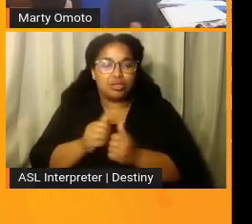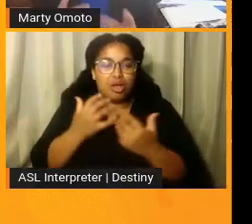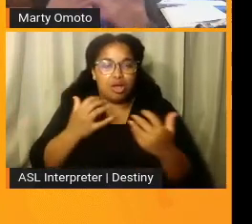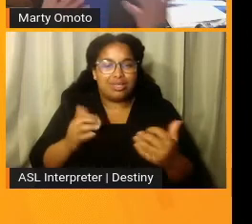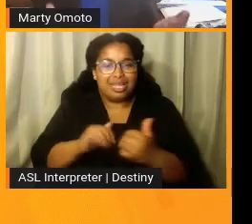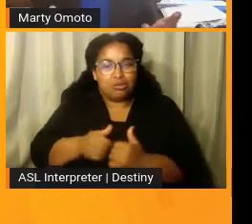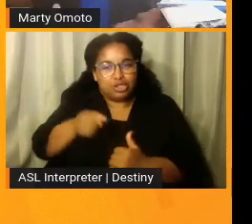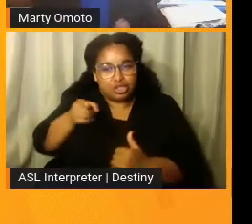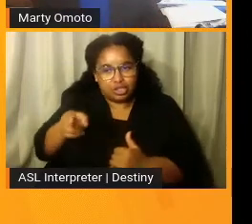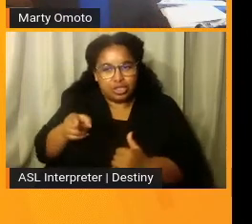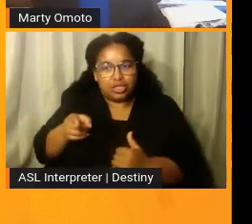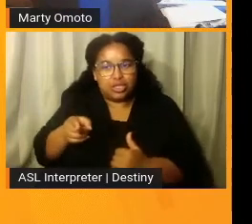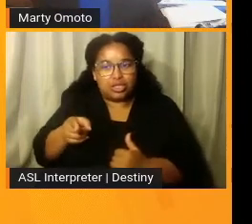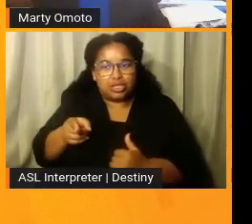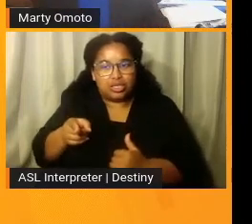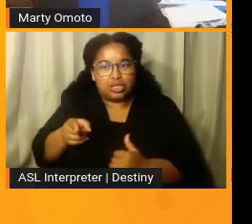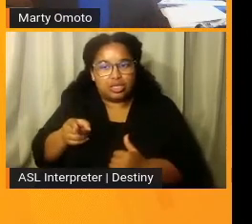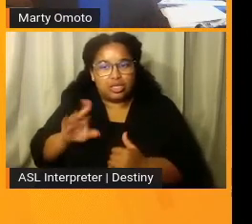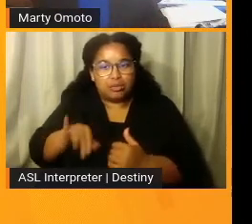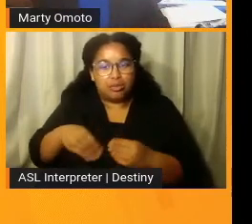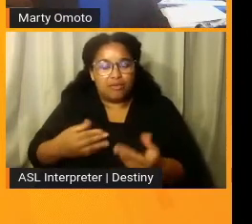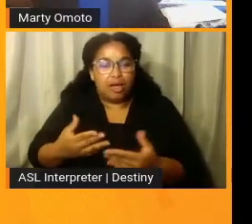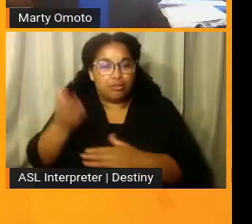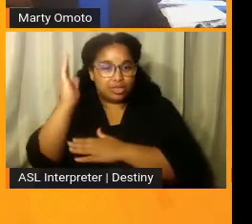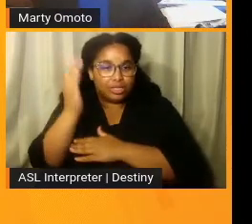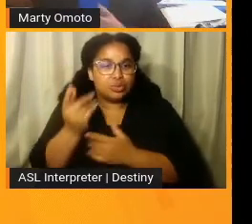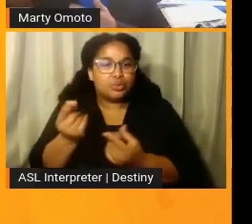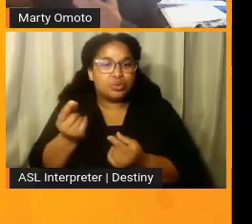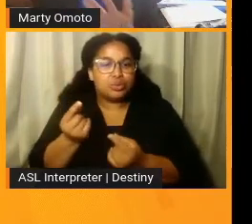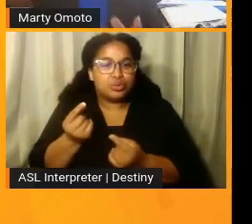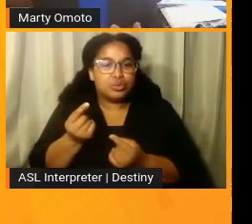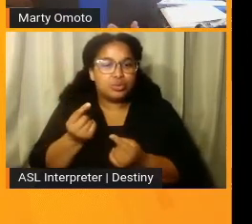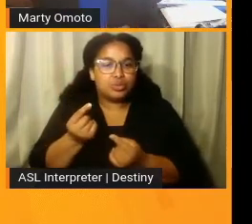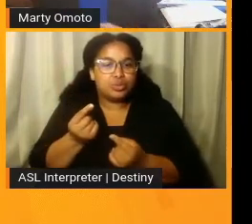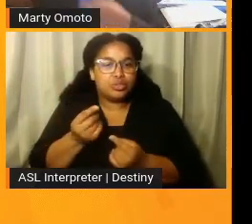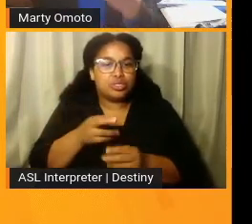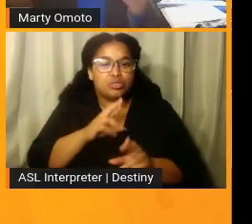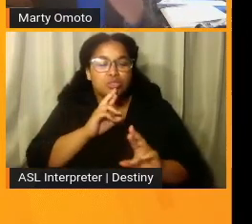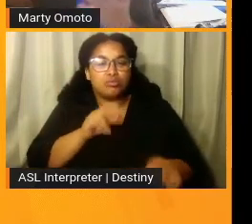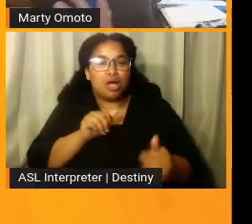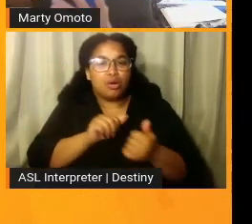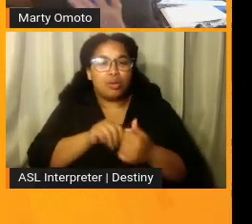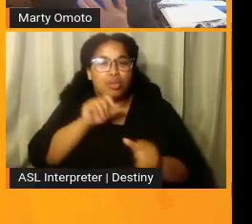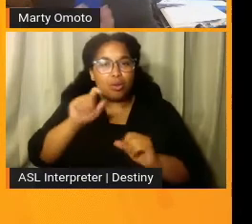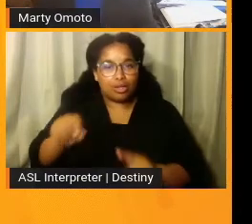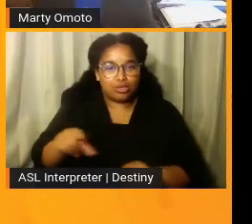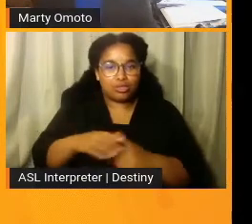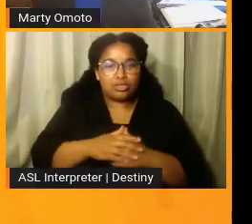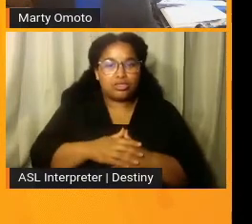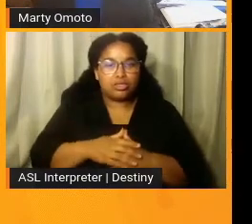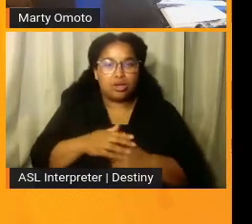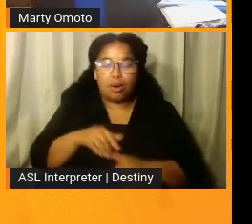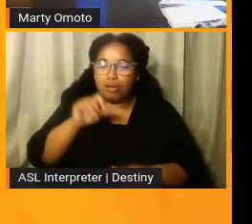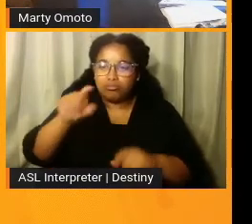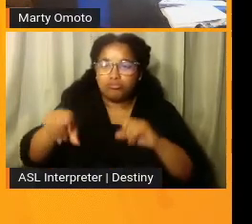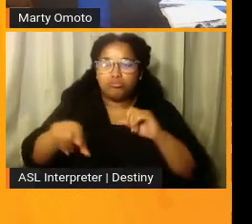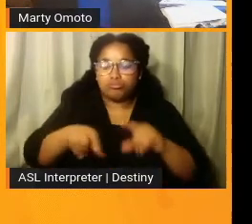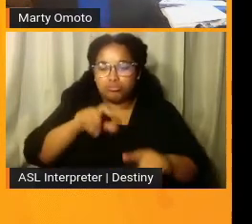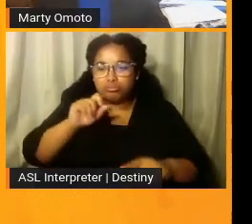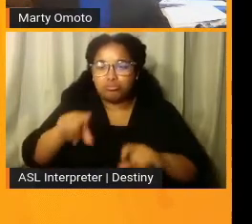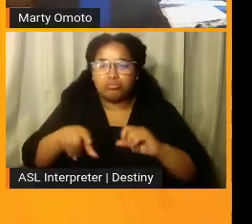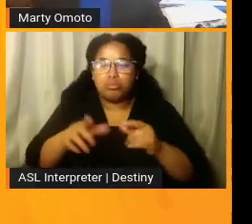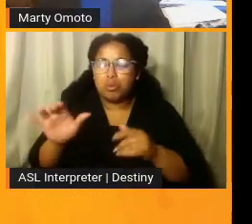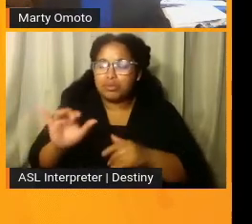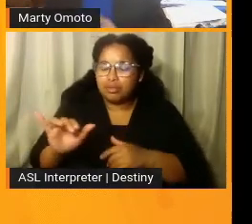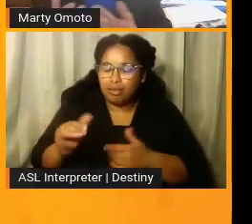gave a speech back then was to, um, respond to questions. And so I, I asked her a series of questions of what it was